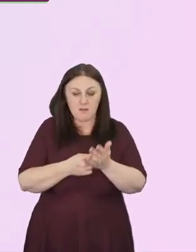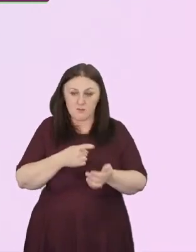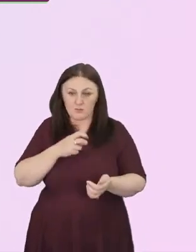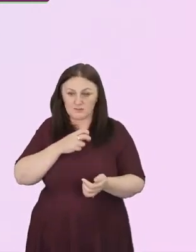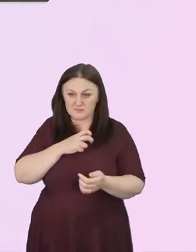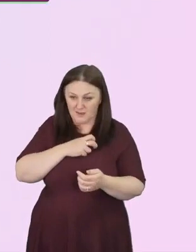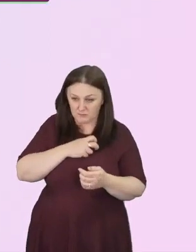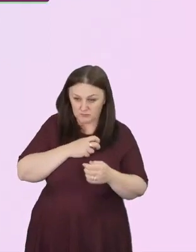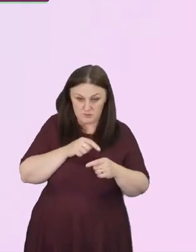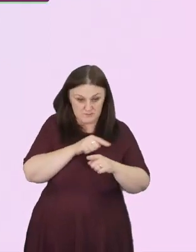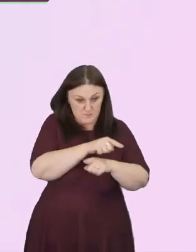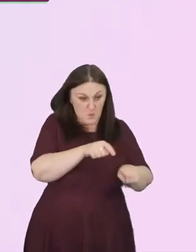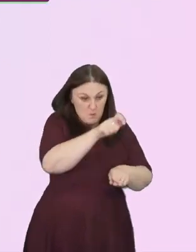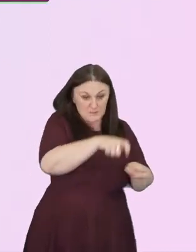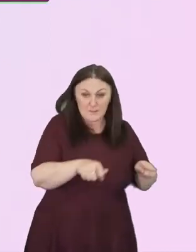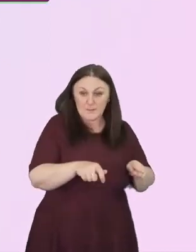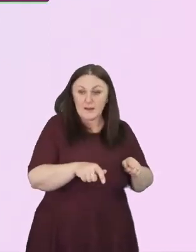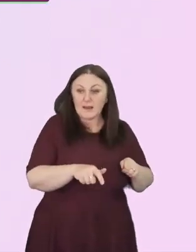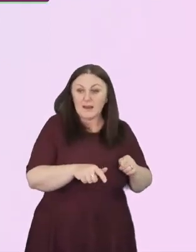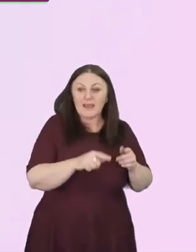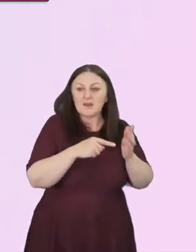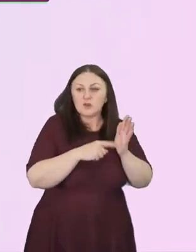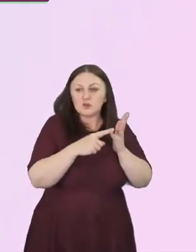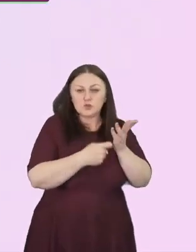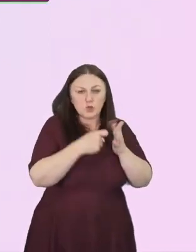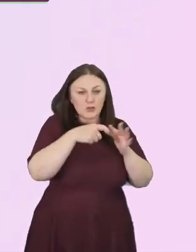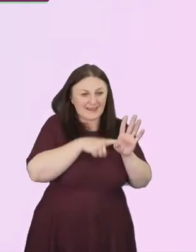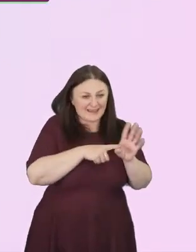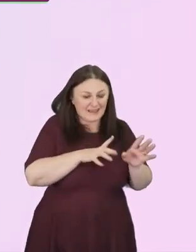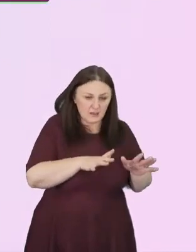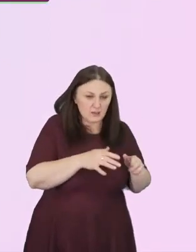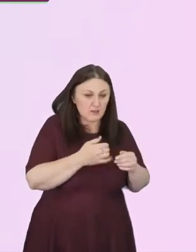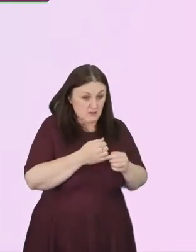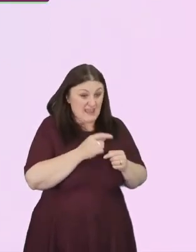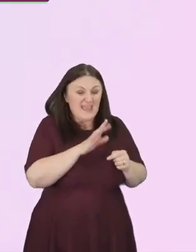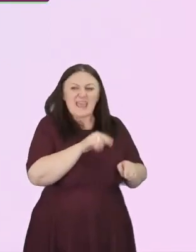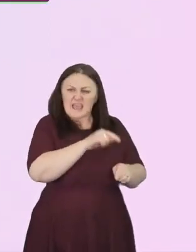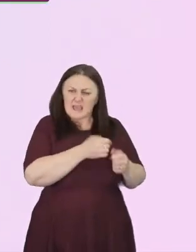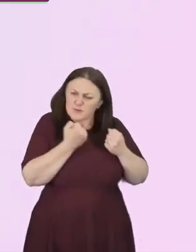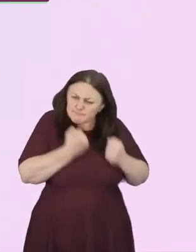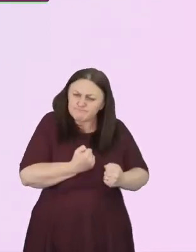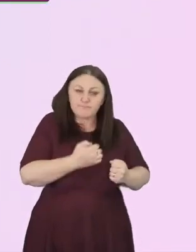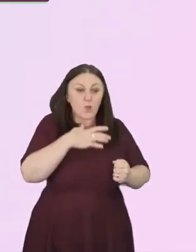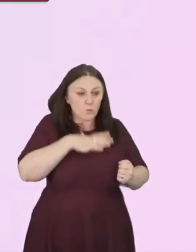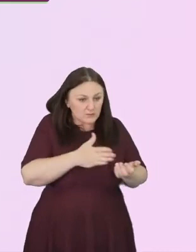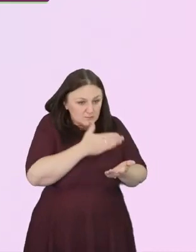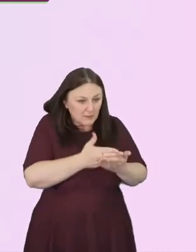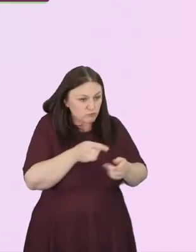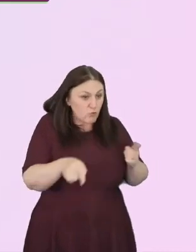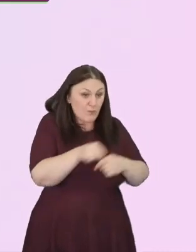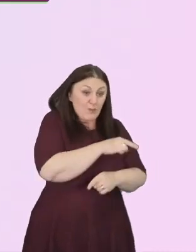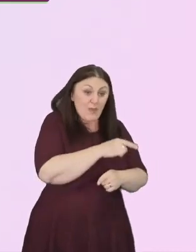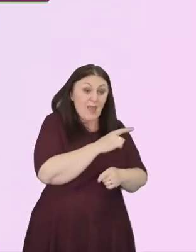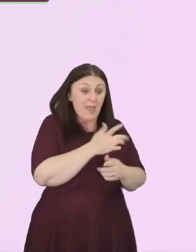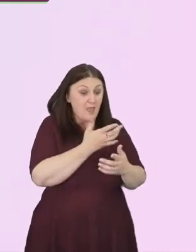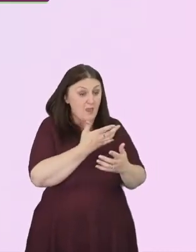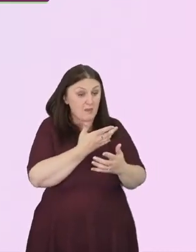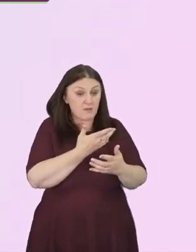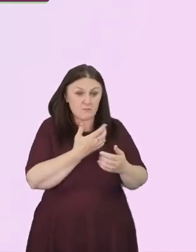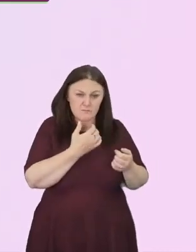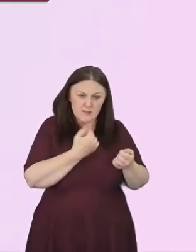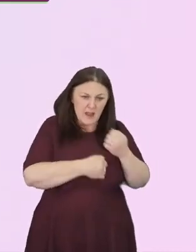writing to in Turkey would overcome ethnic differences and form a new identity in Christ.